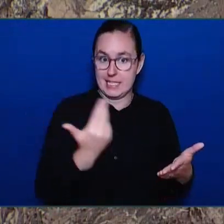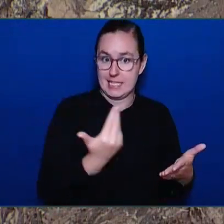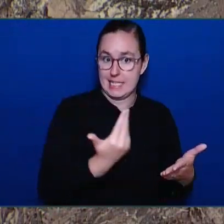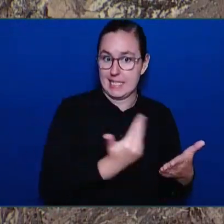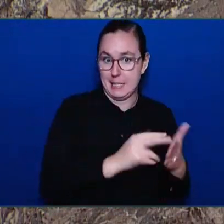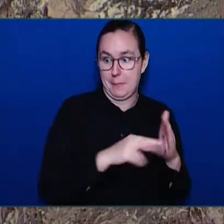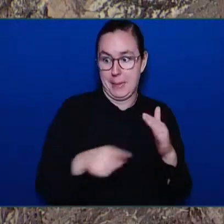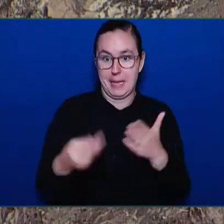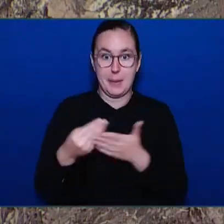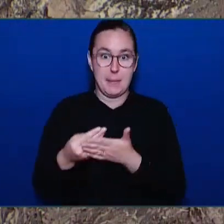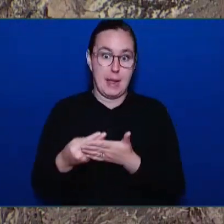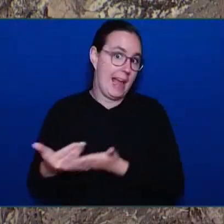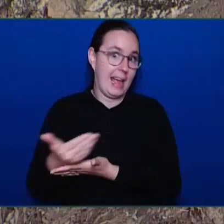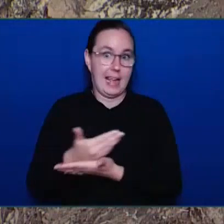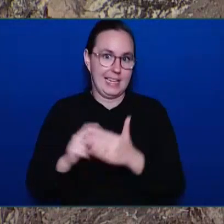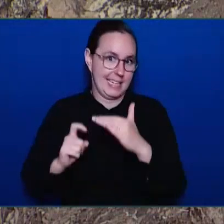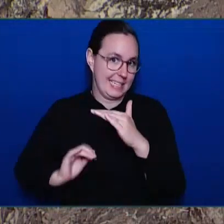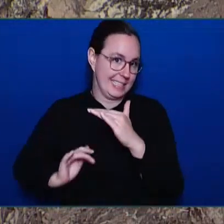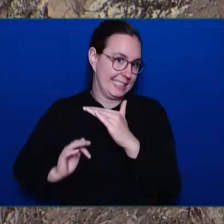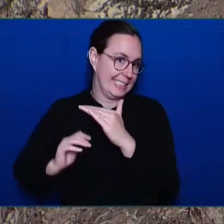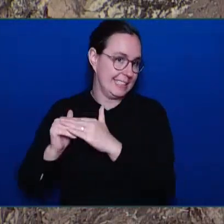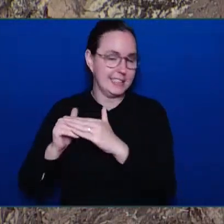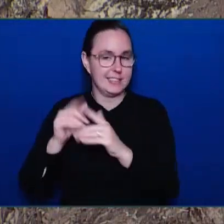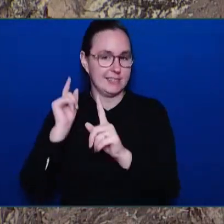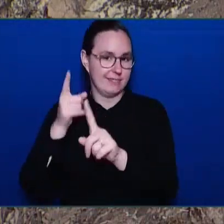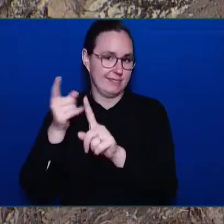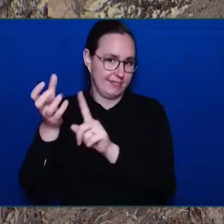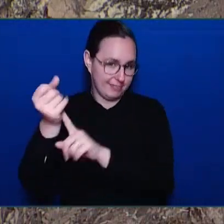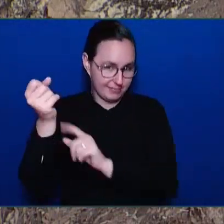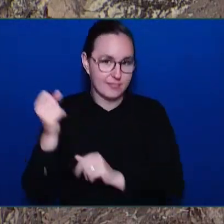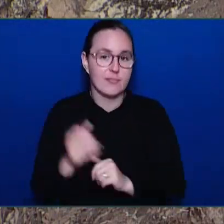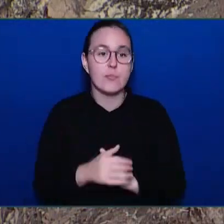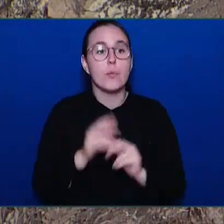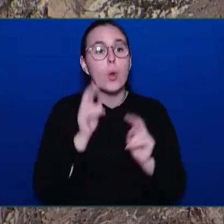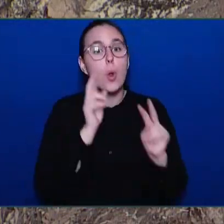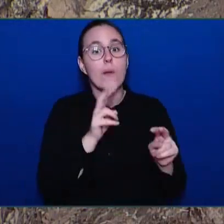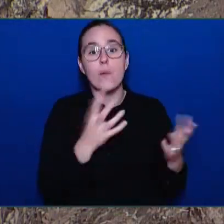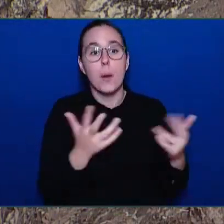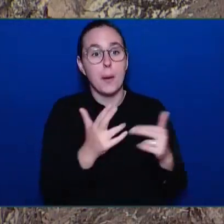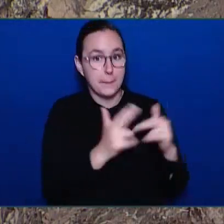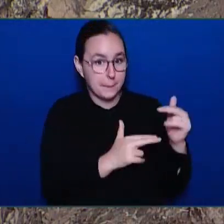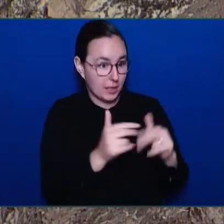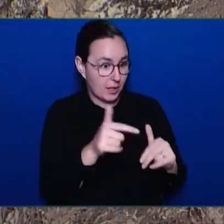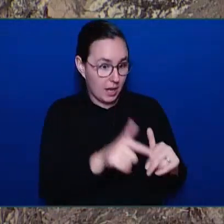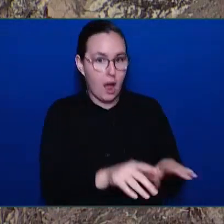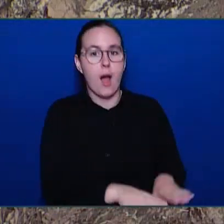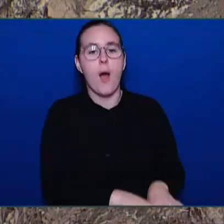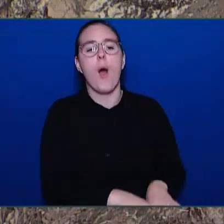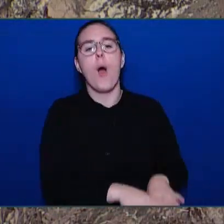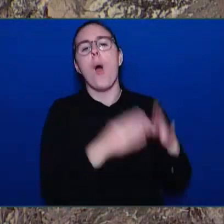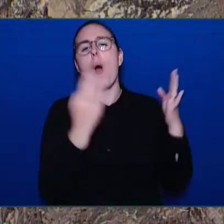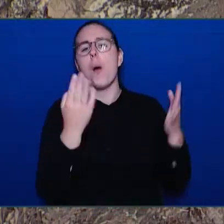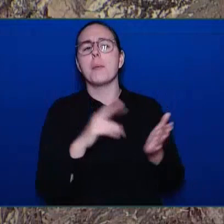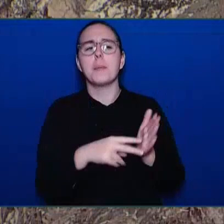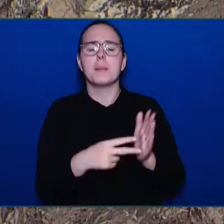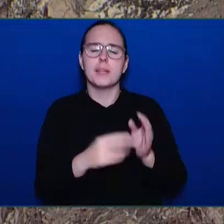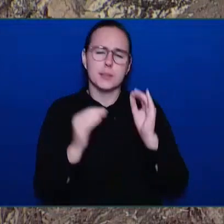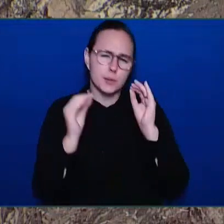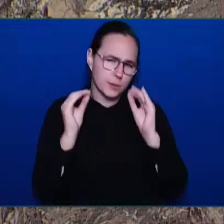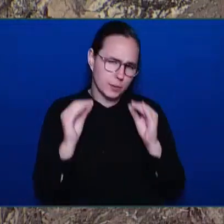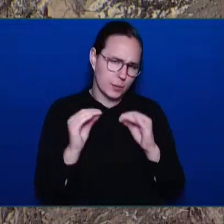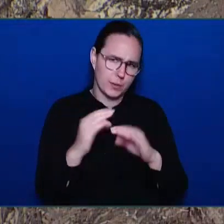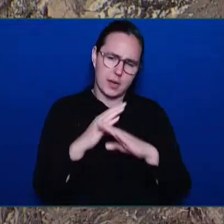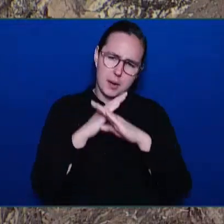to construction of Julia's Junction and the opening of a place where nobody is excluded from play because of their disability and for our